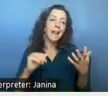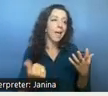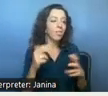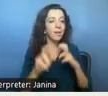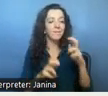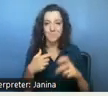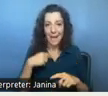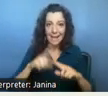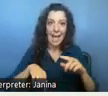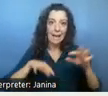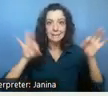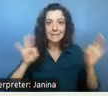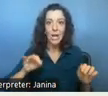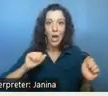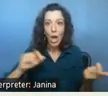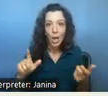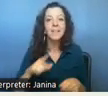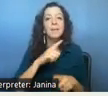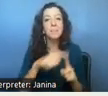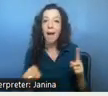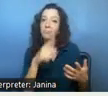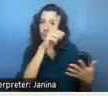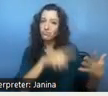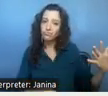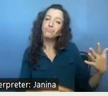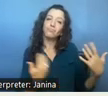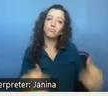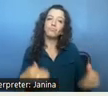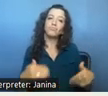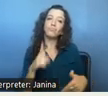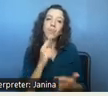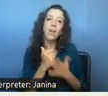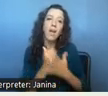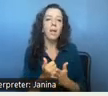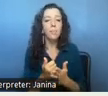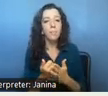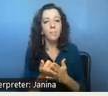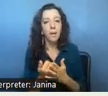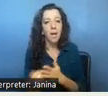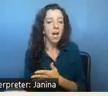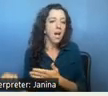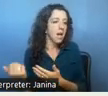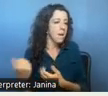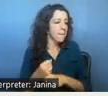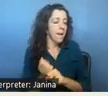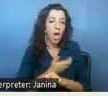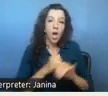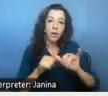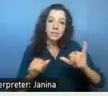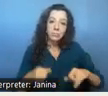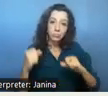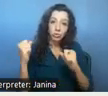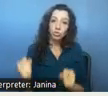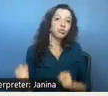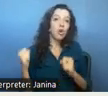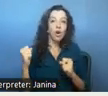uh don't have the time to detail but they go a long way in building um the strength of our system and we recognize there's a